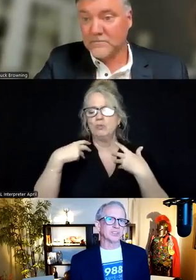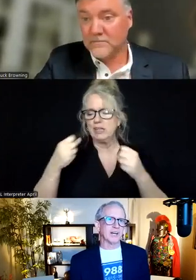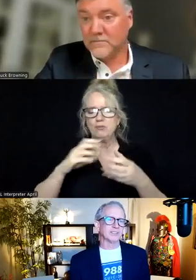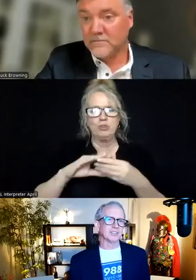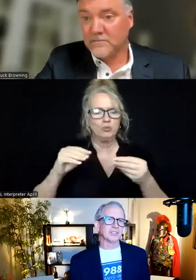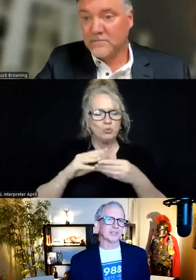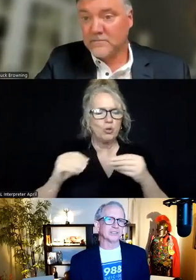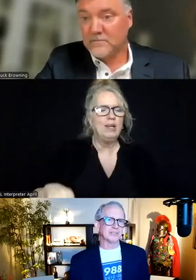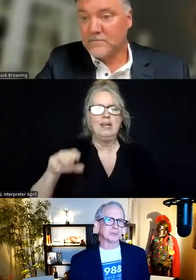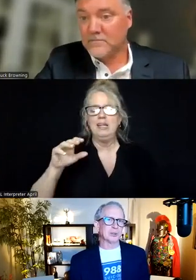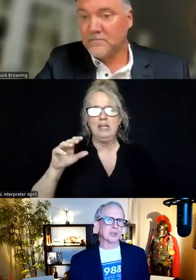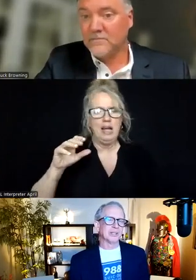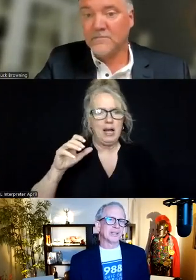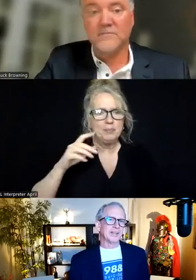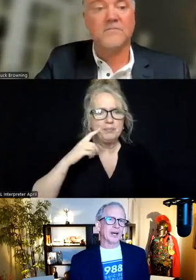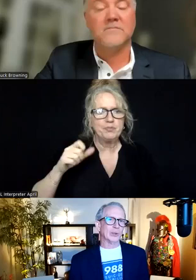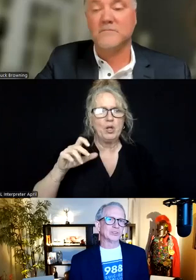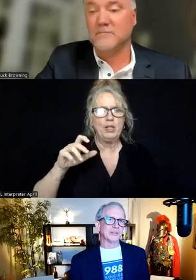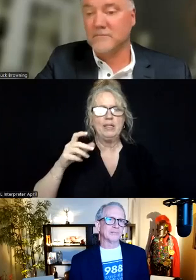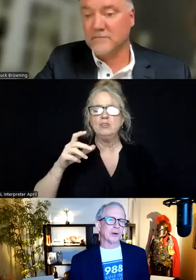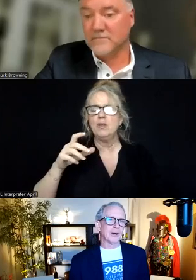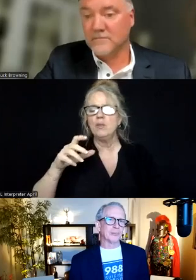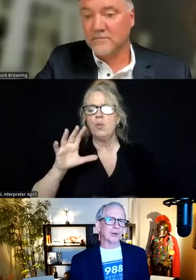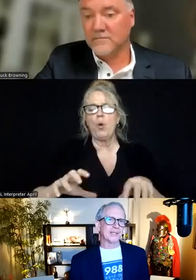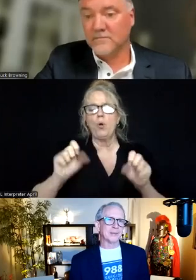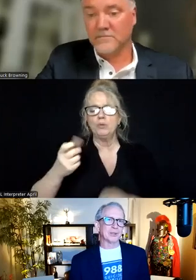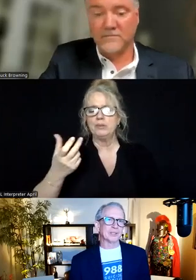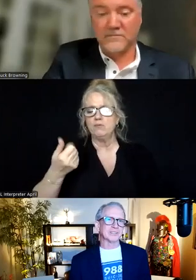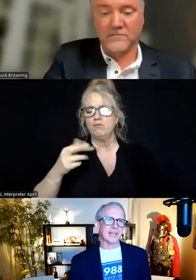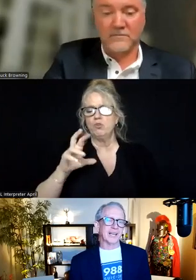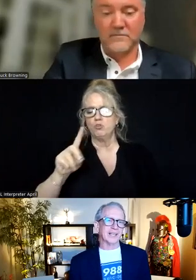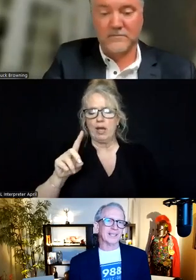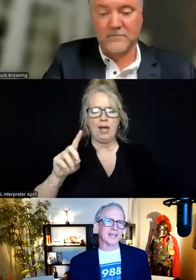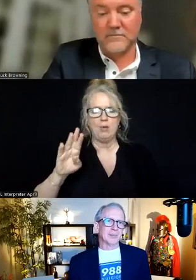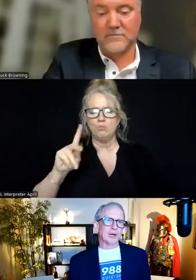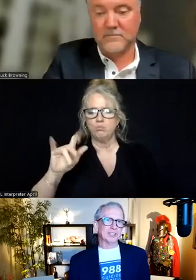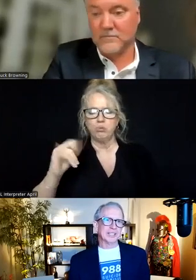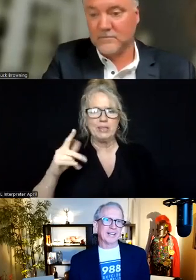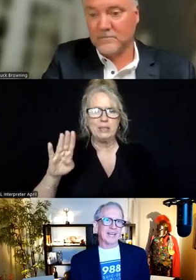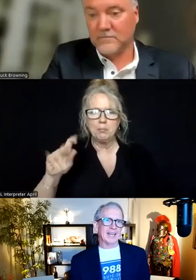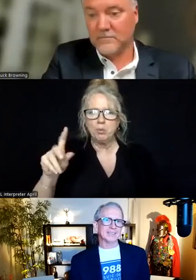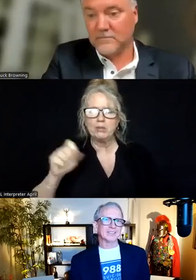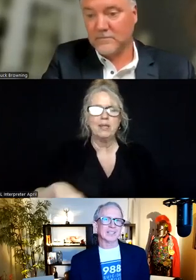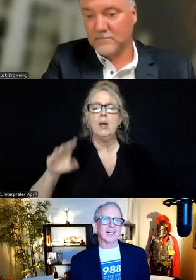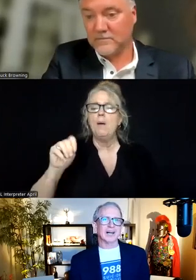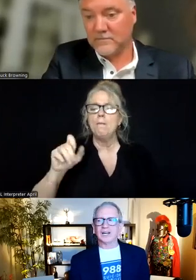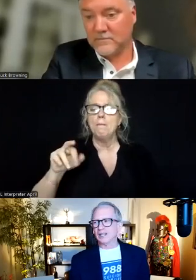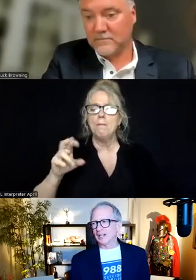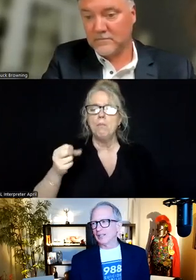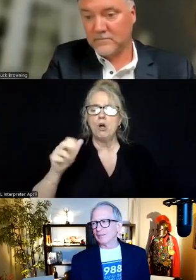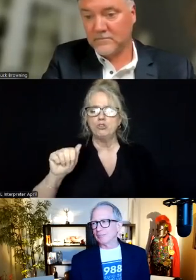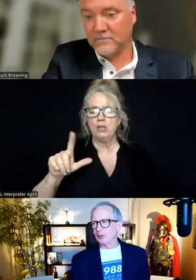starting with William Styron's A Darkness Visible and the host of groundbreaking books. And Marsha Linehan's